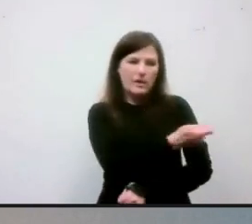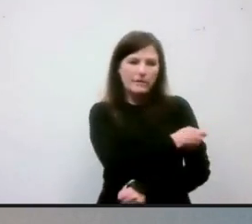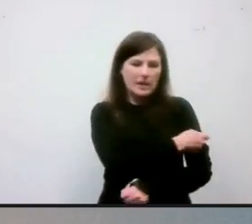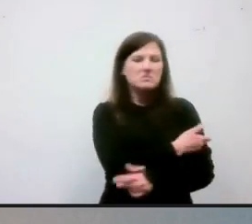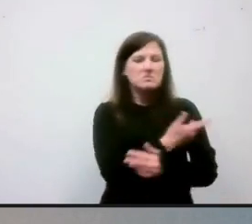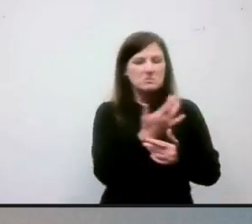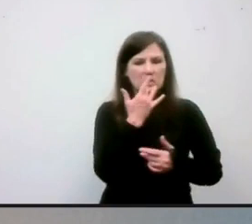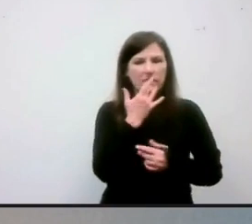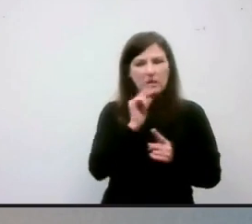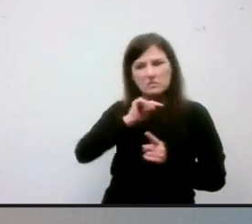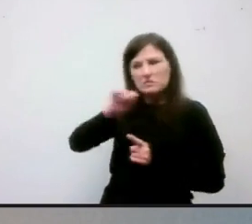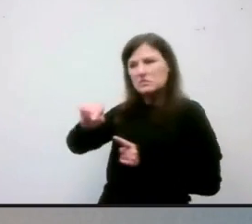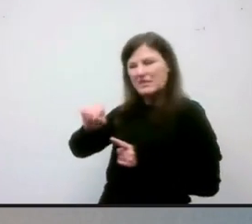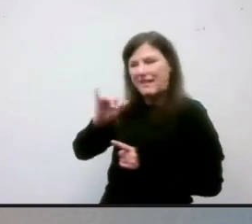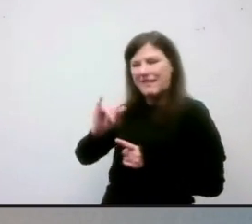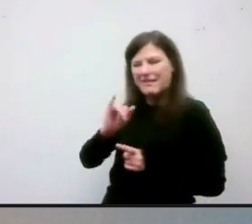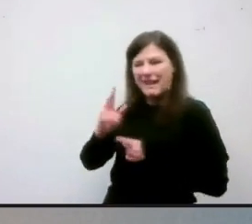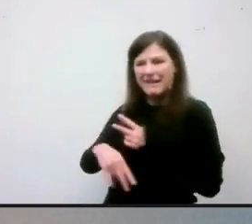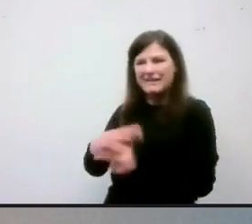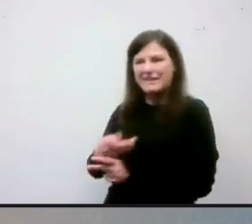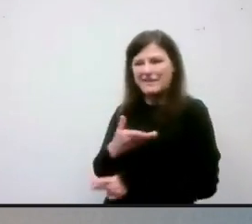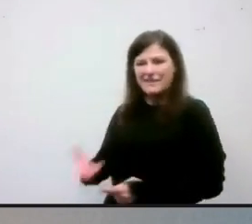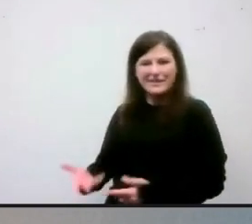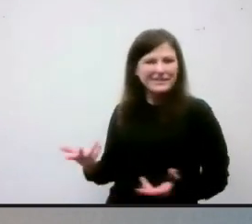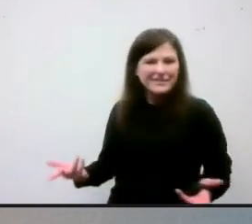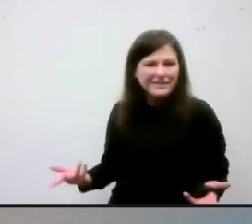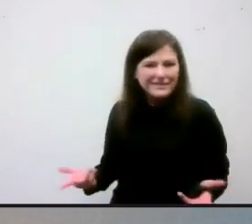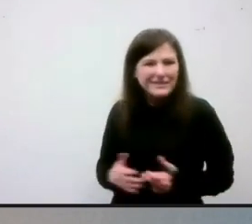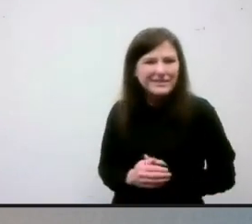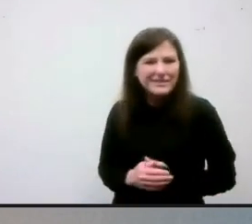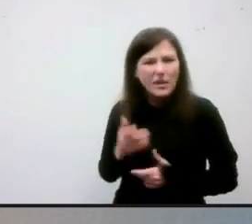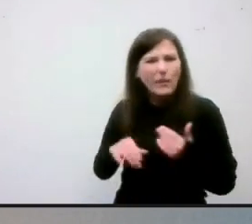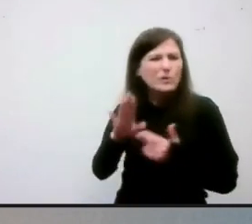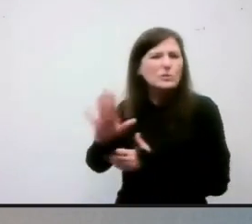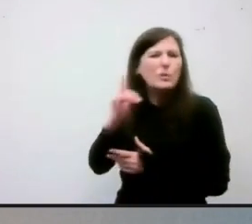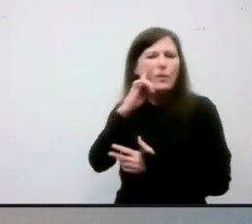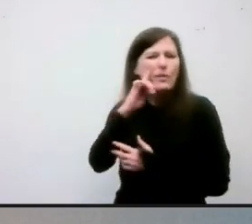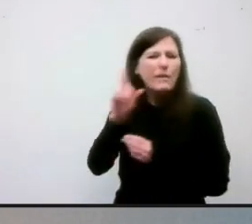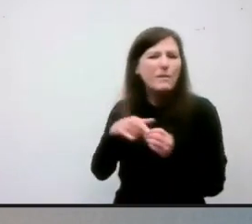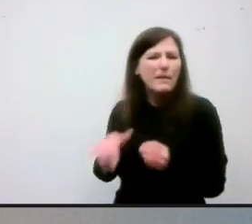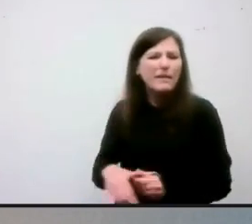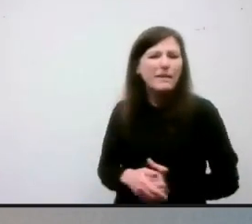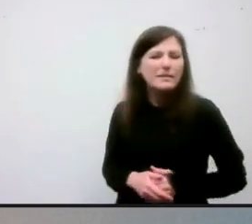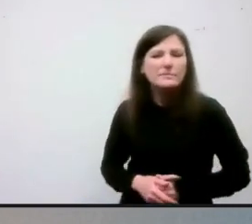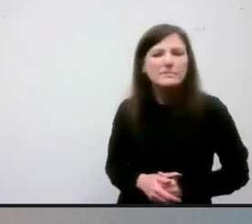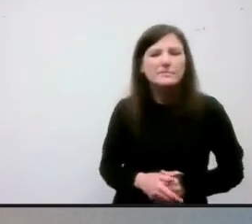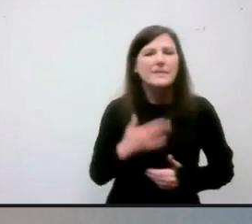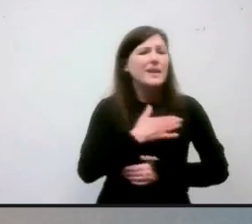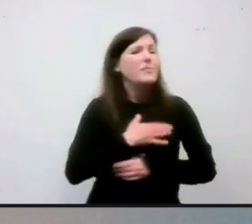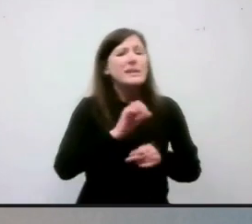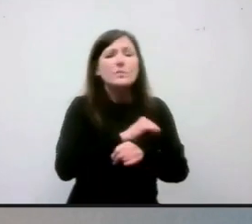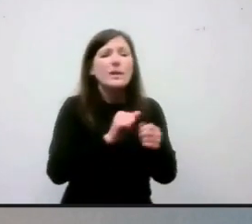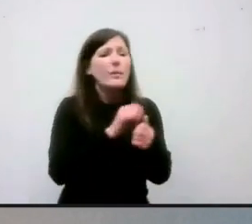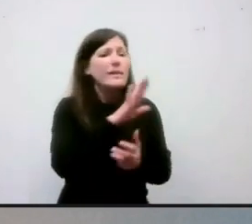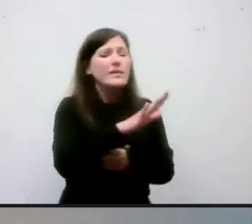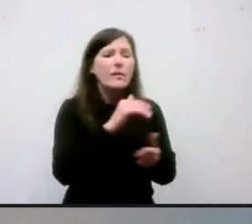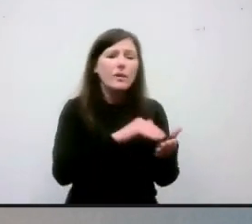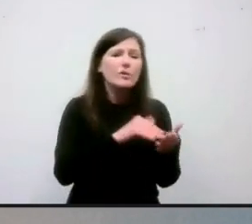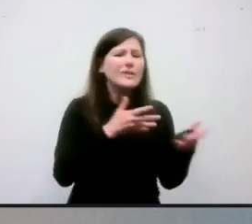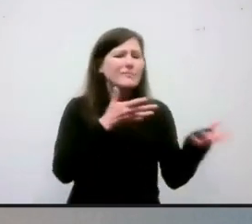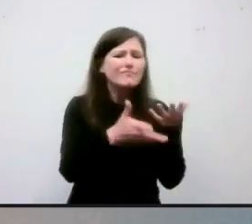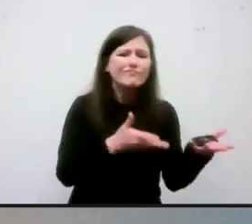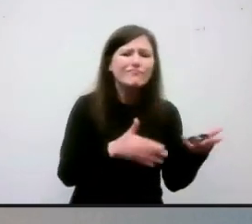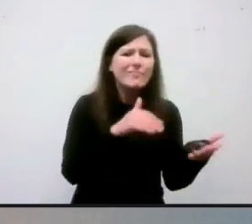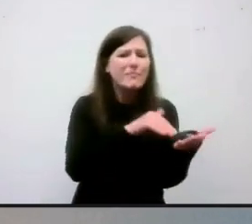go after these kinds of things. What's your thought process on that? You know, please work with your doctor. This is medical treatment. You